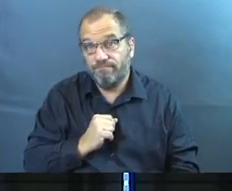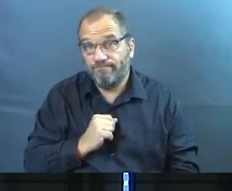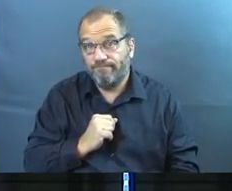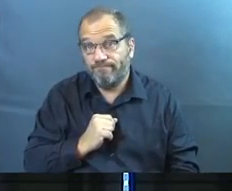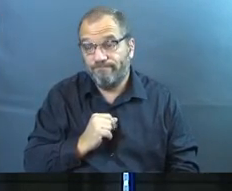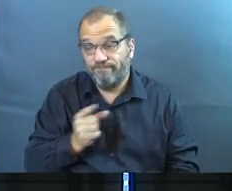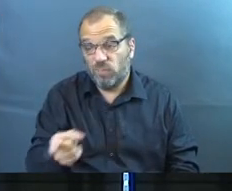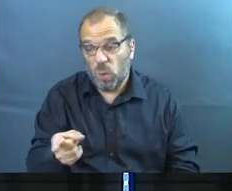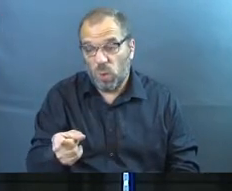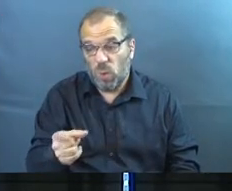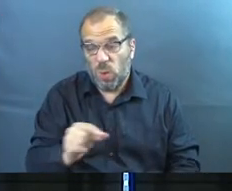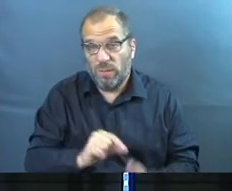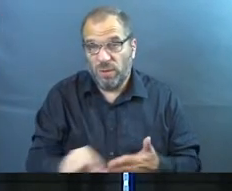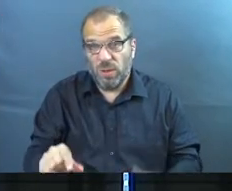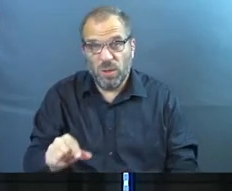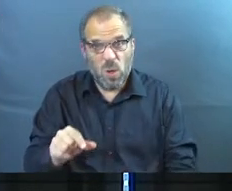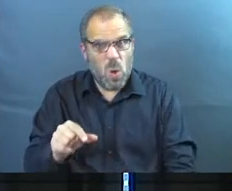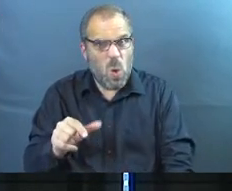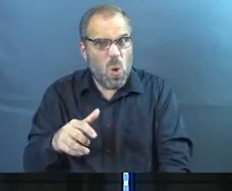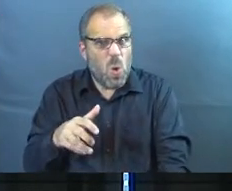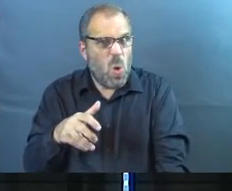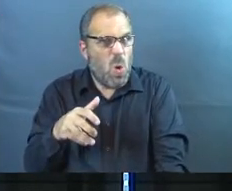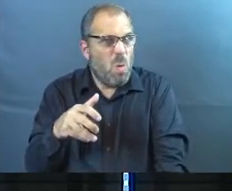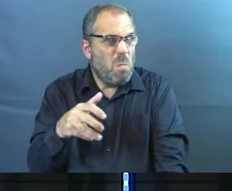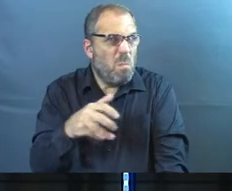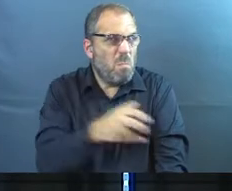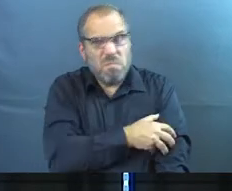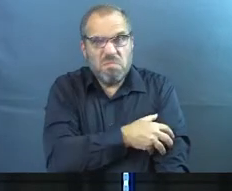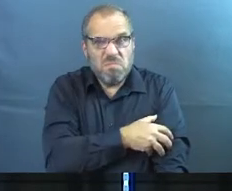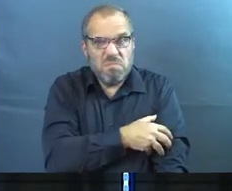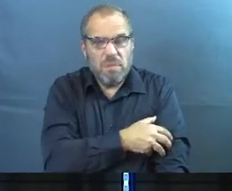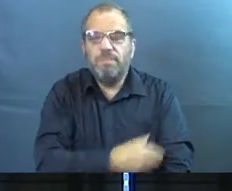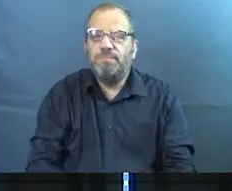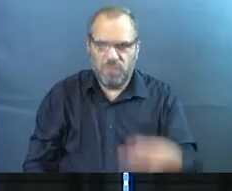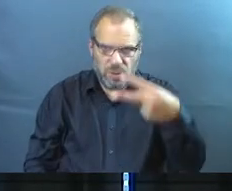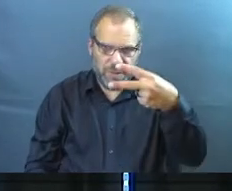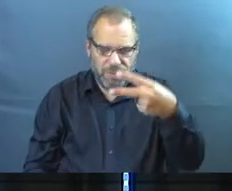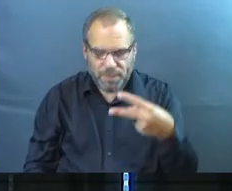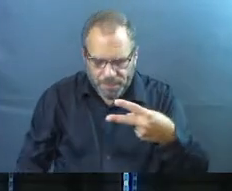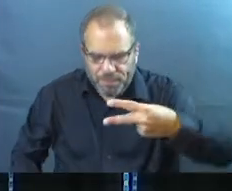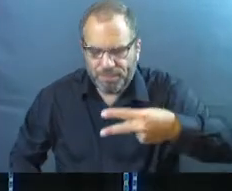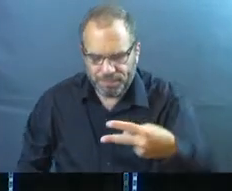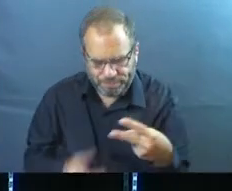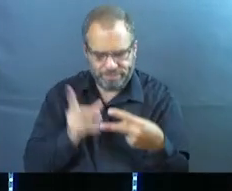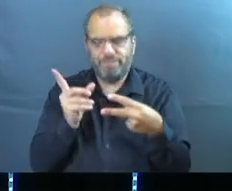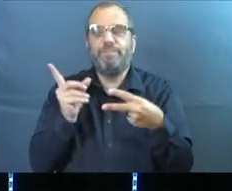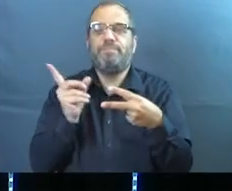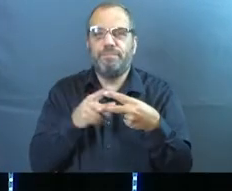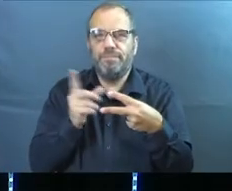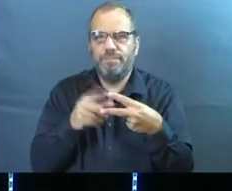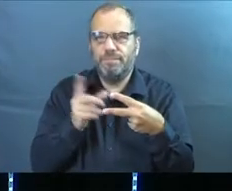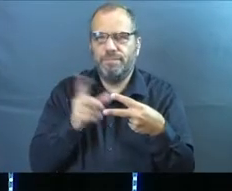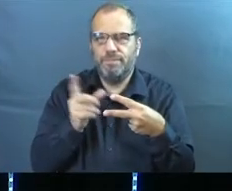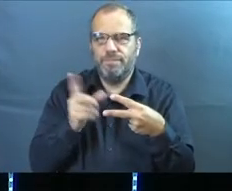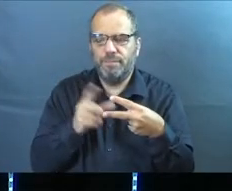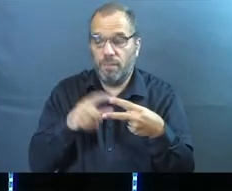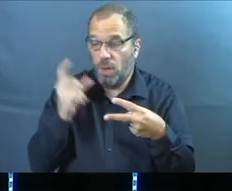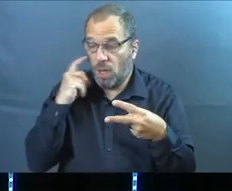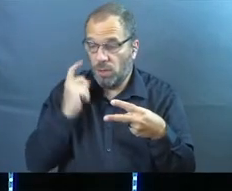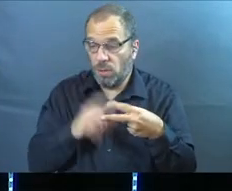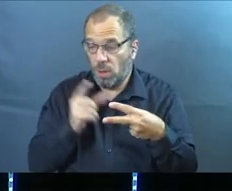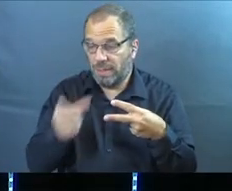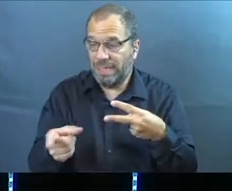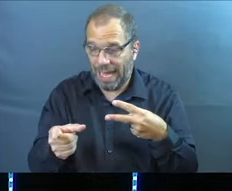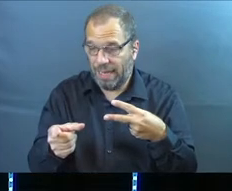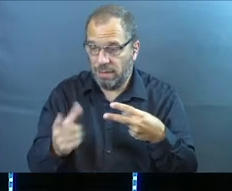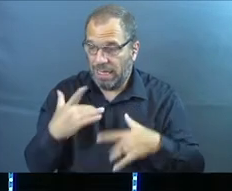Now, that's a powerful verse. A couple things. First off, notice that